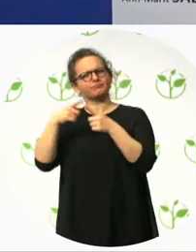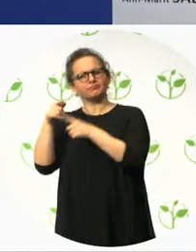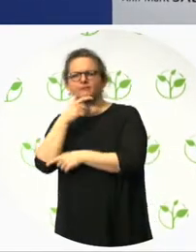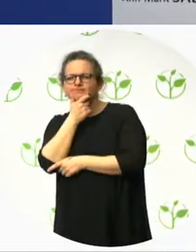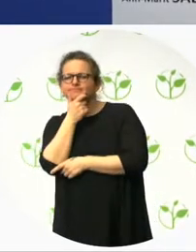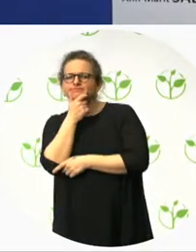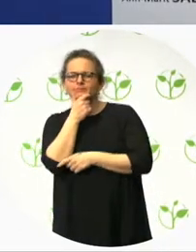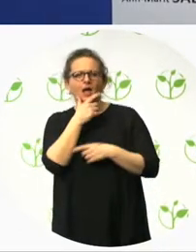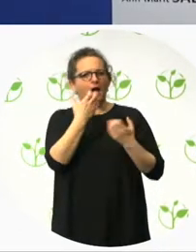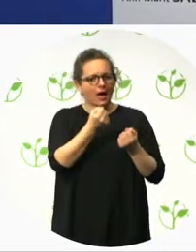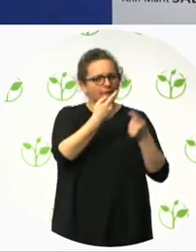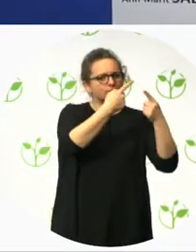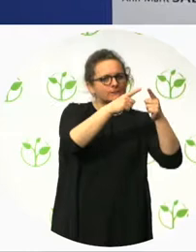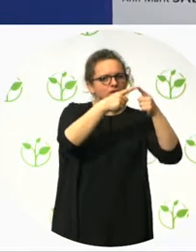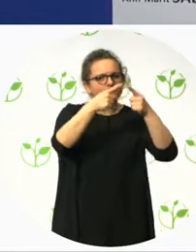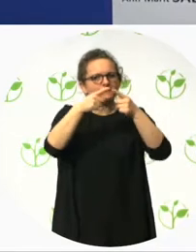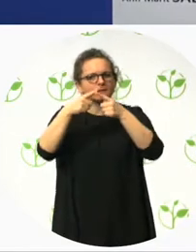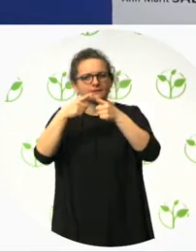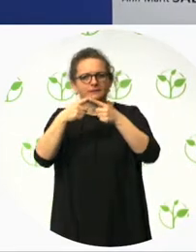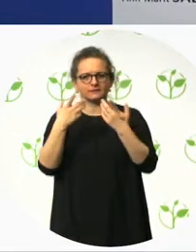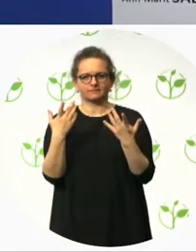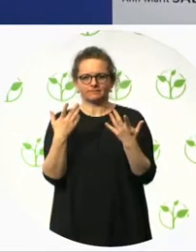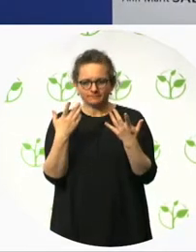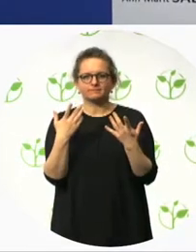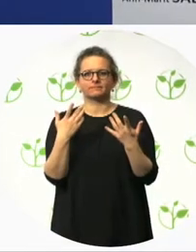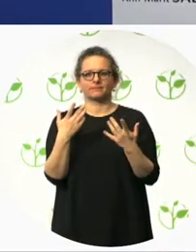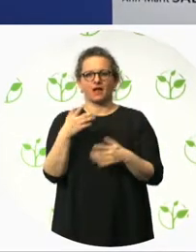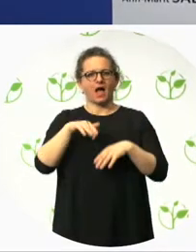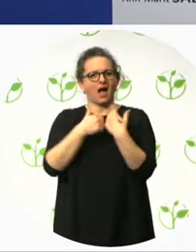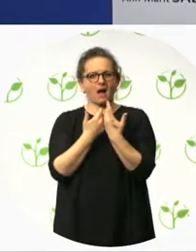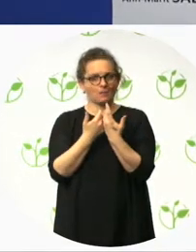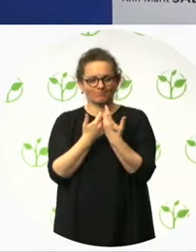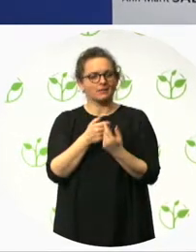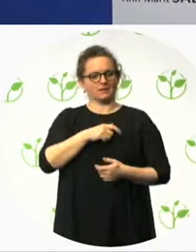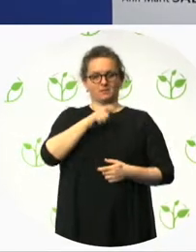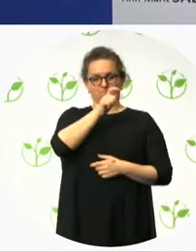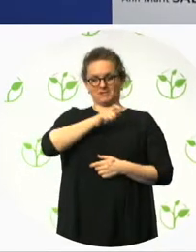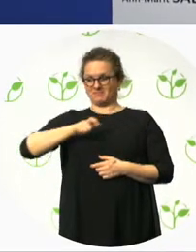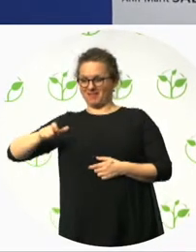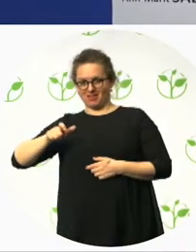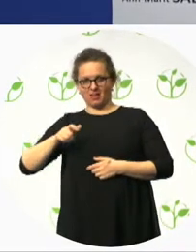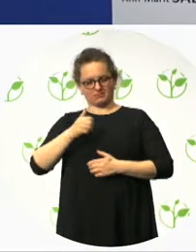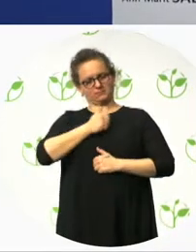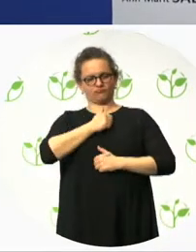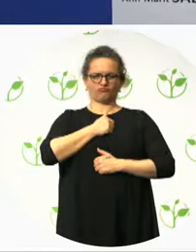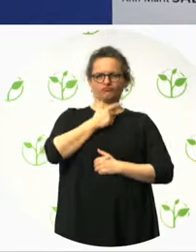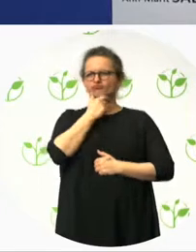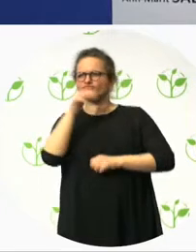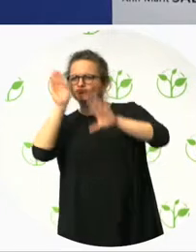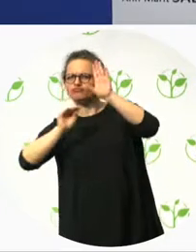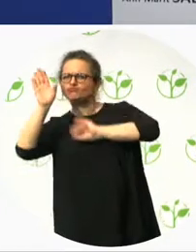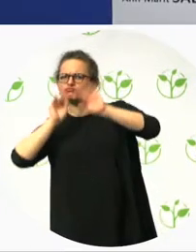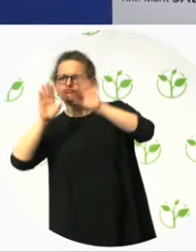of the reasons we come to these conferences is meeting people, engaging, understanding difference. It is about